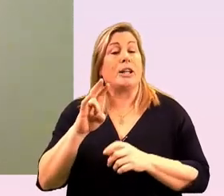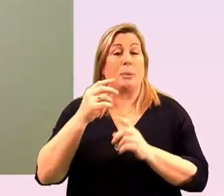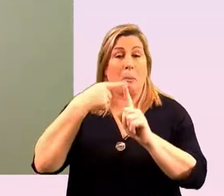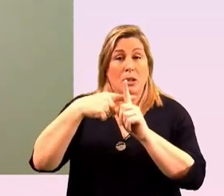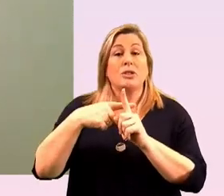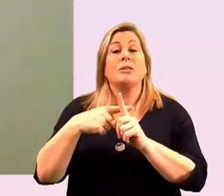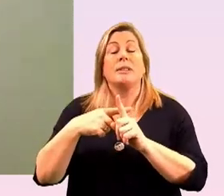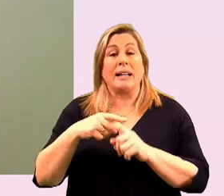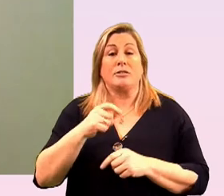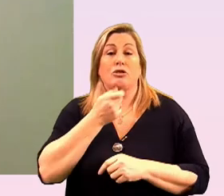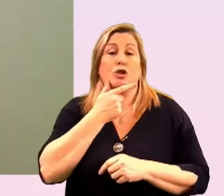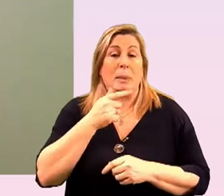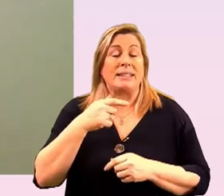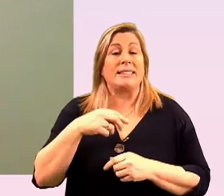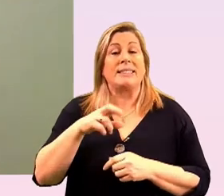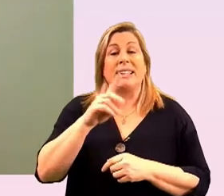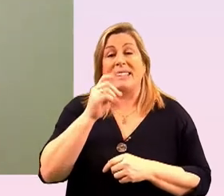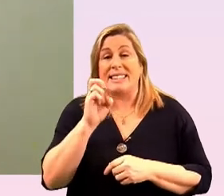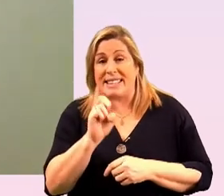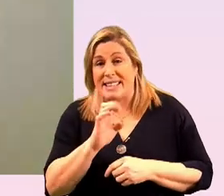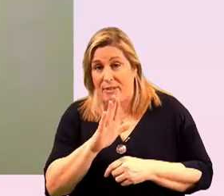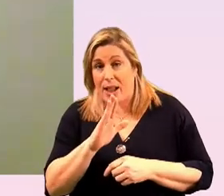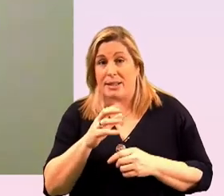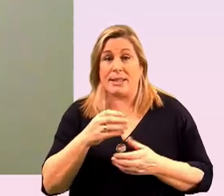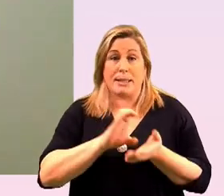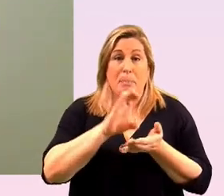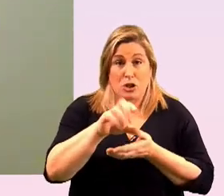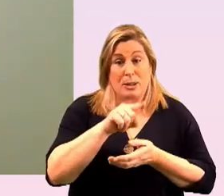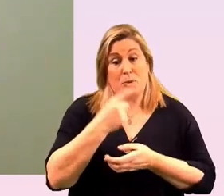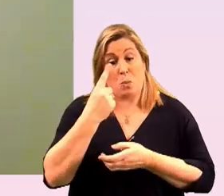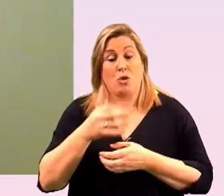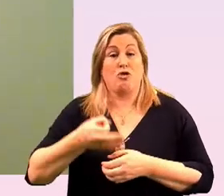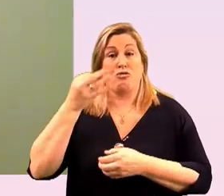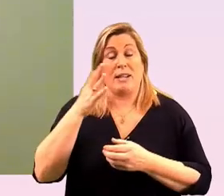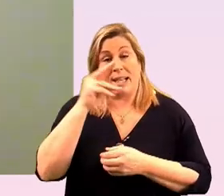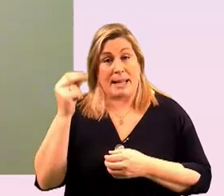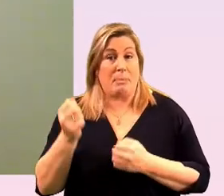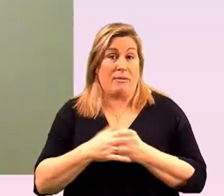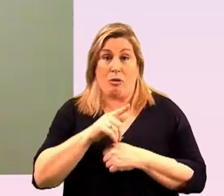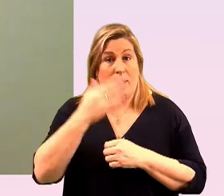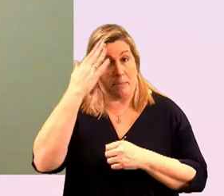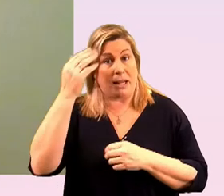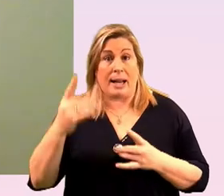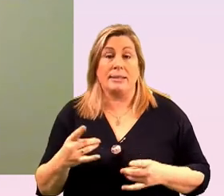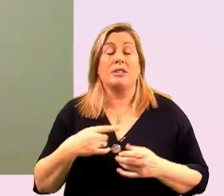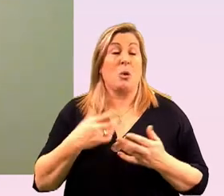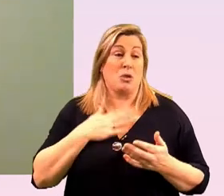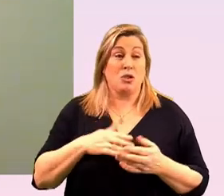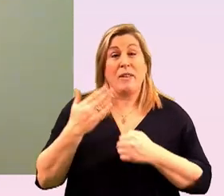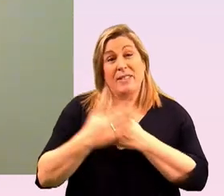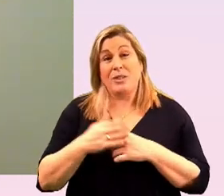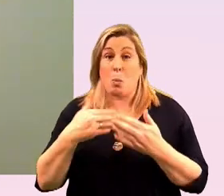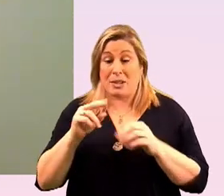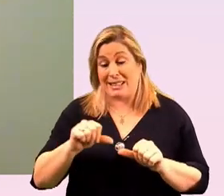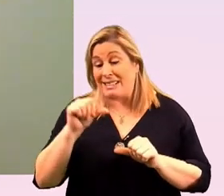devons sponsorship is a real kind of great example of how we're doing that i think just to kind of finish up you know what's next for